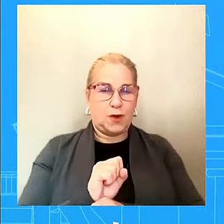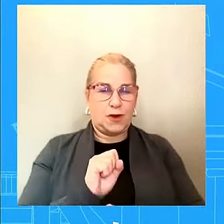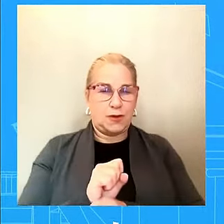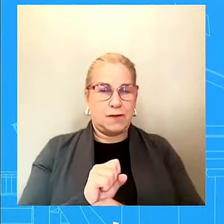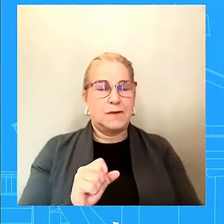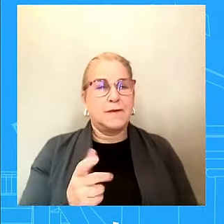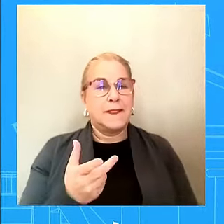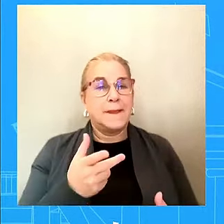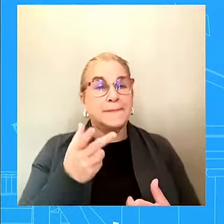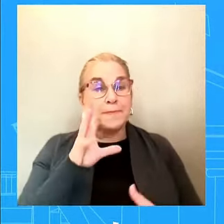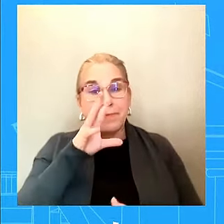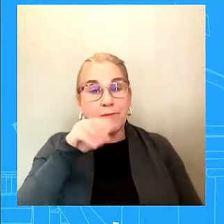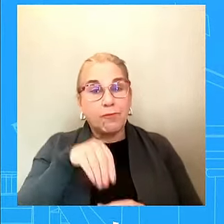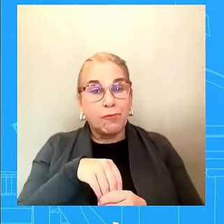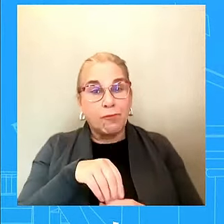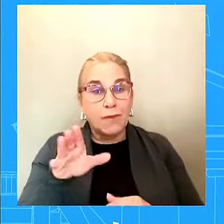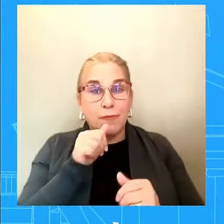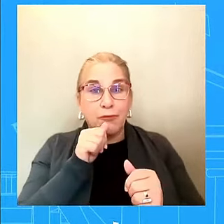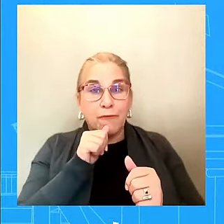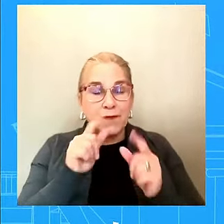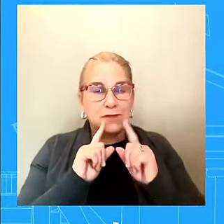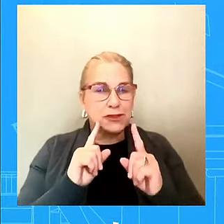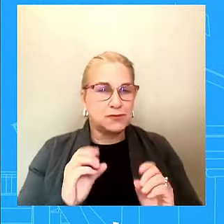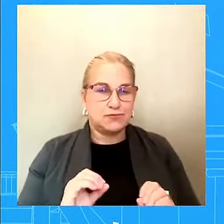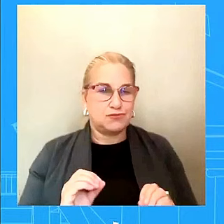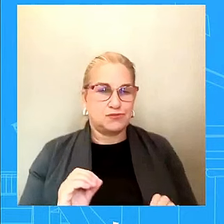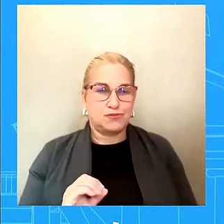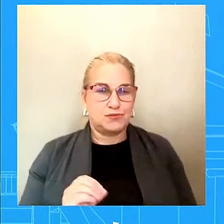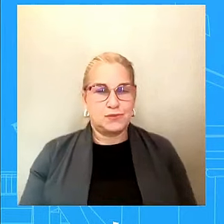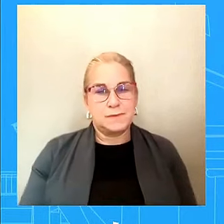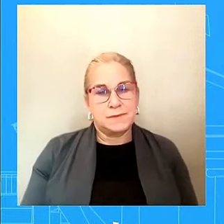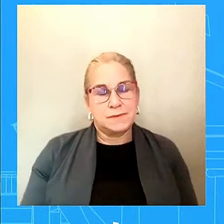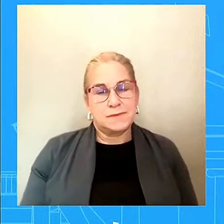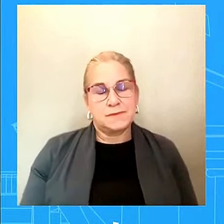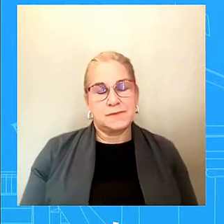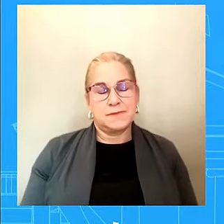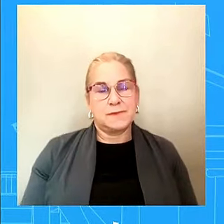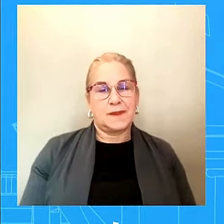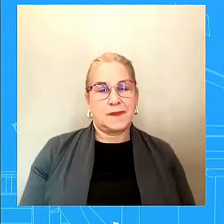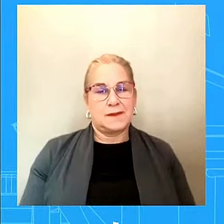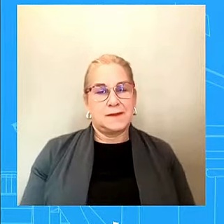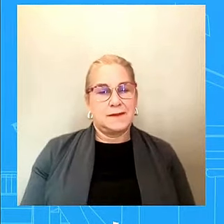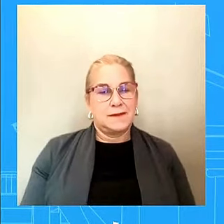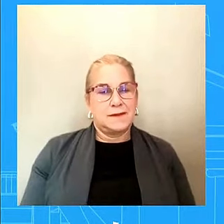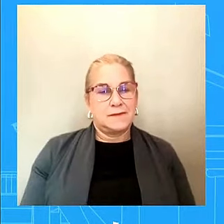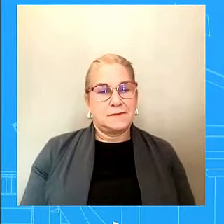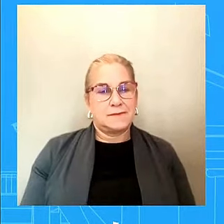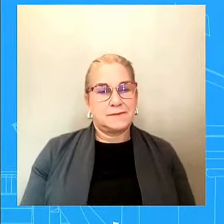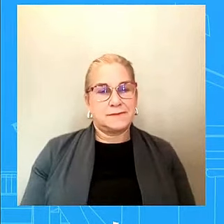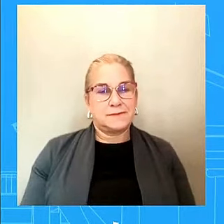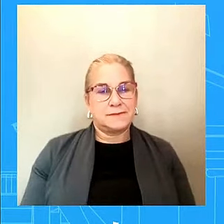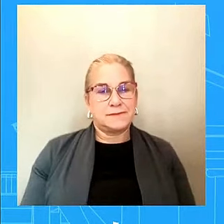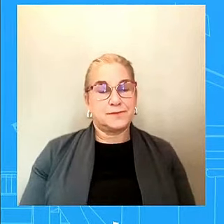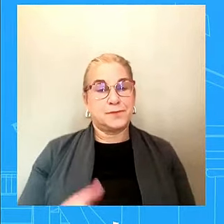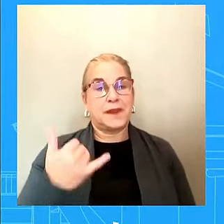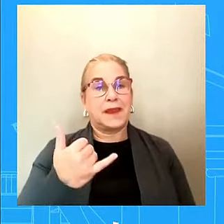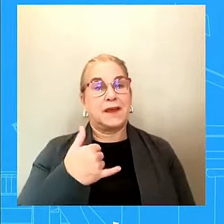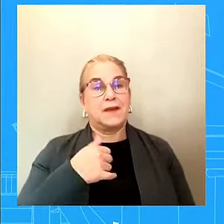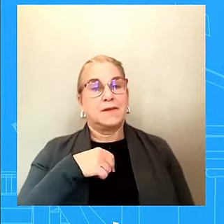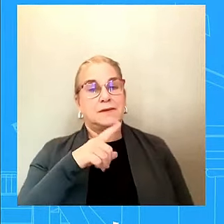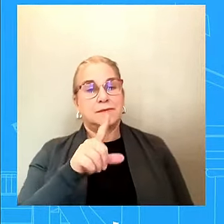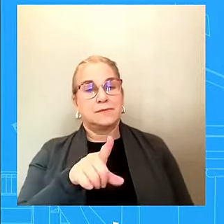Go ahead, Annie. Oh, thanks so much. Um, the automaker Stellantis has said that they are, um, considering